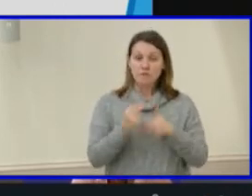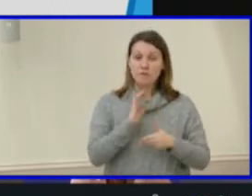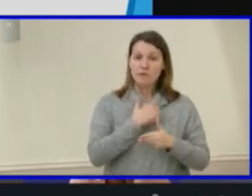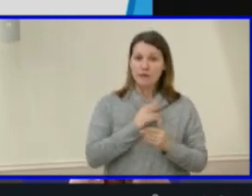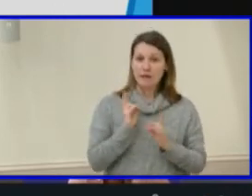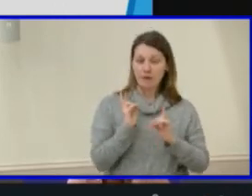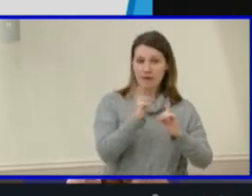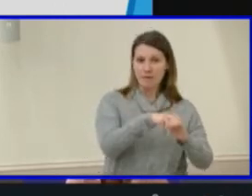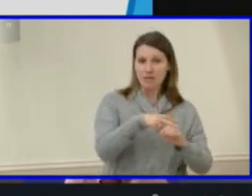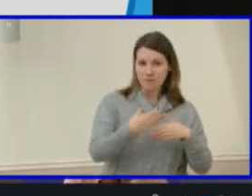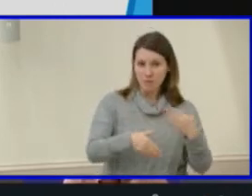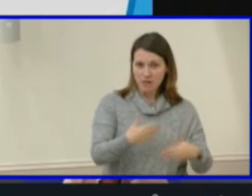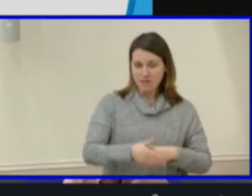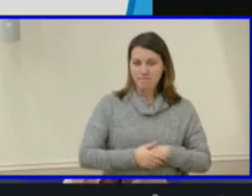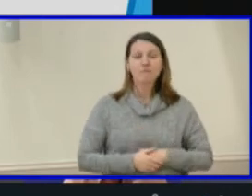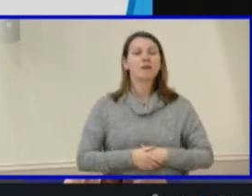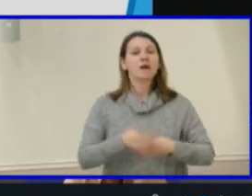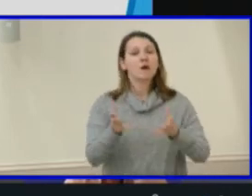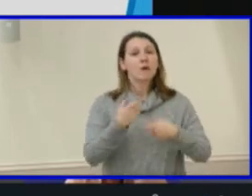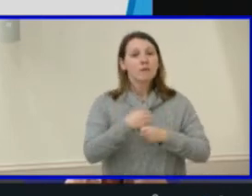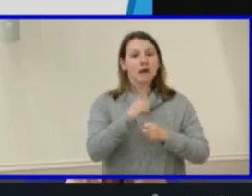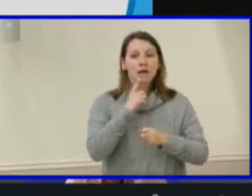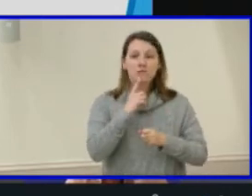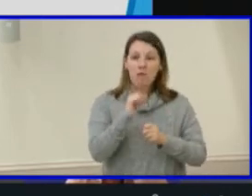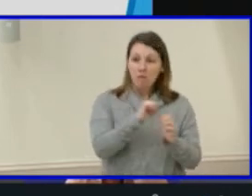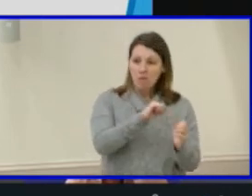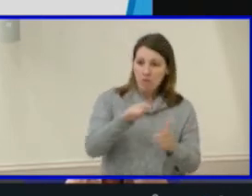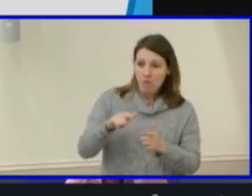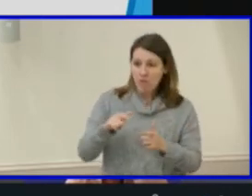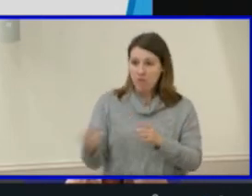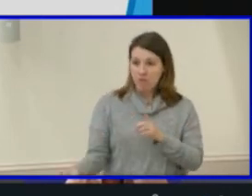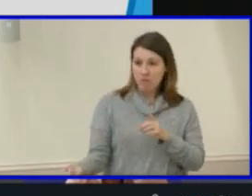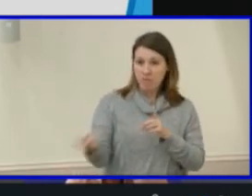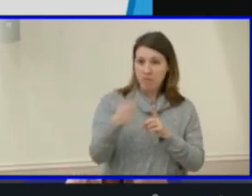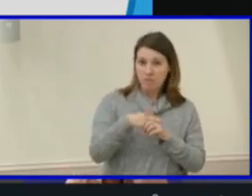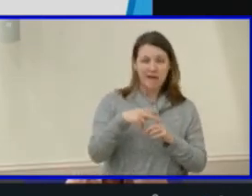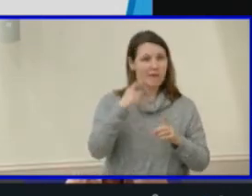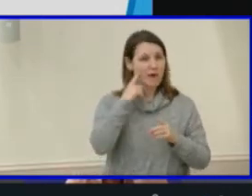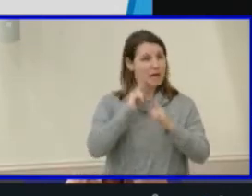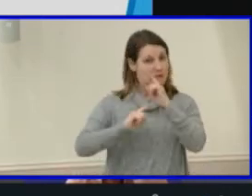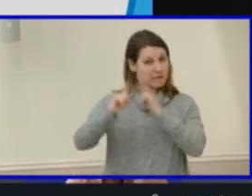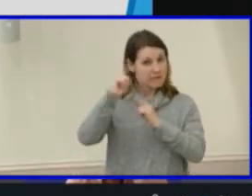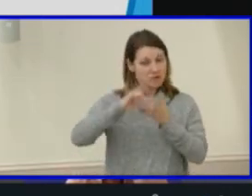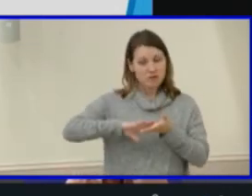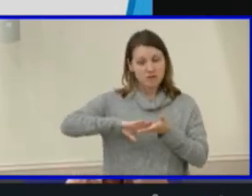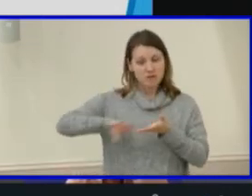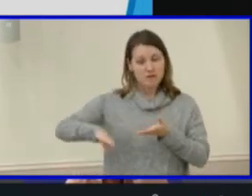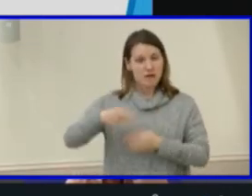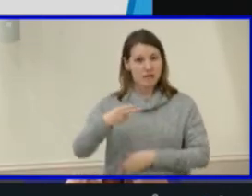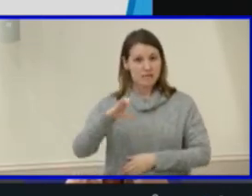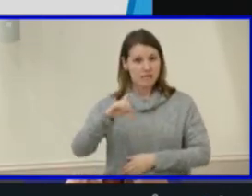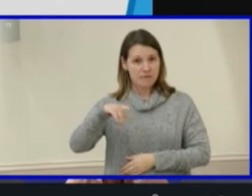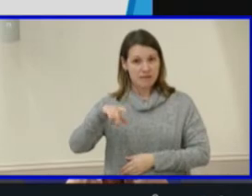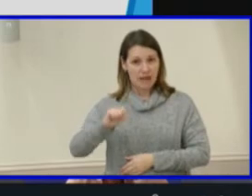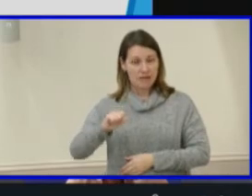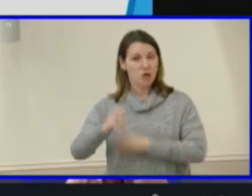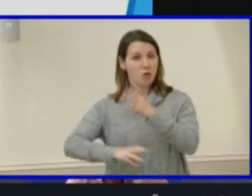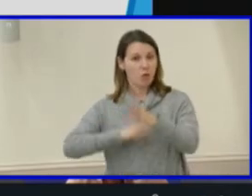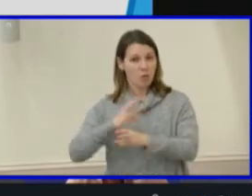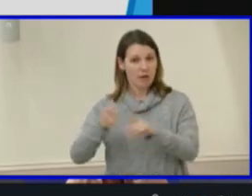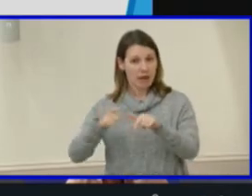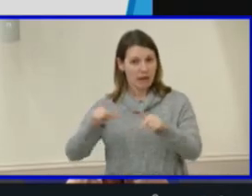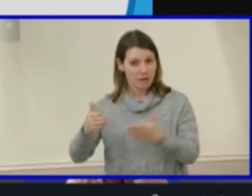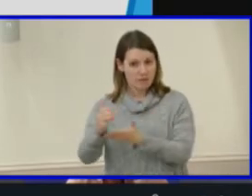To broaden our applicant pool, we are considering the discontinuation of the Henrico County Public School required world language course